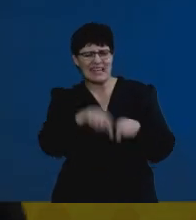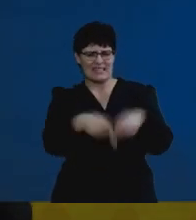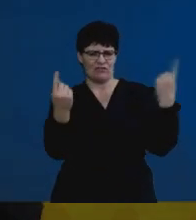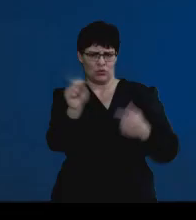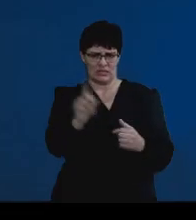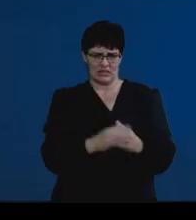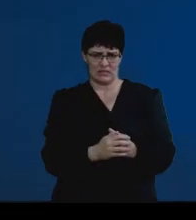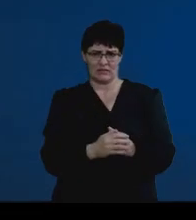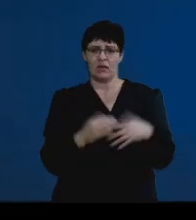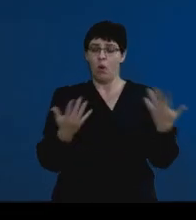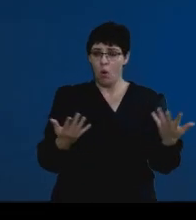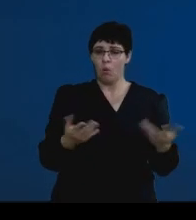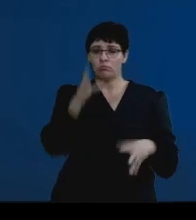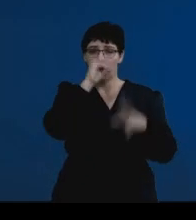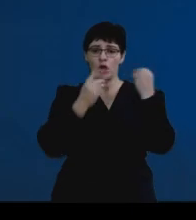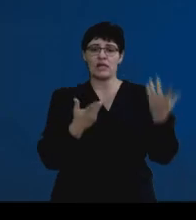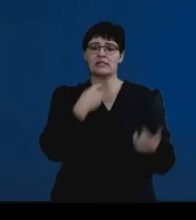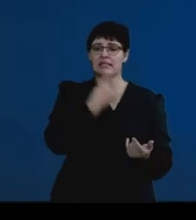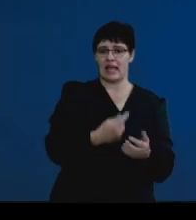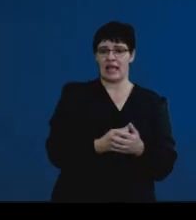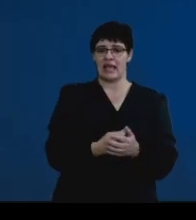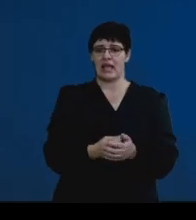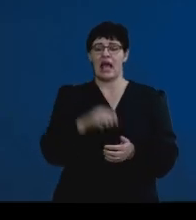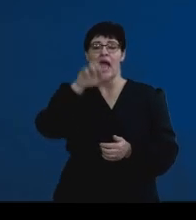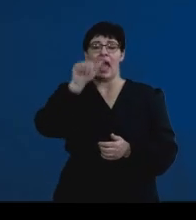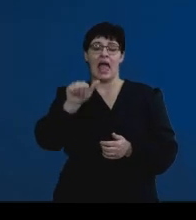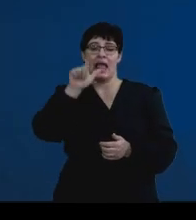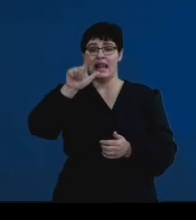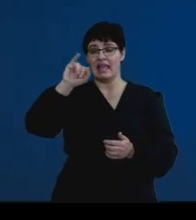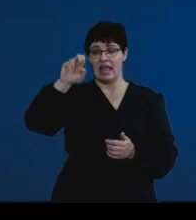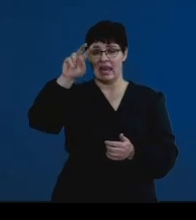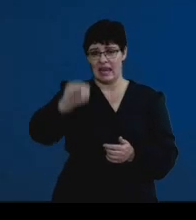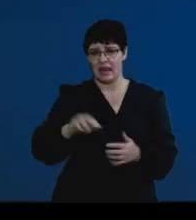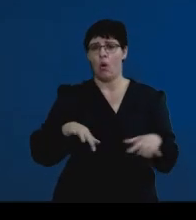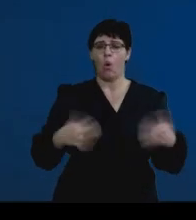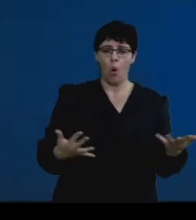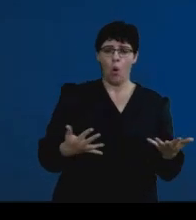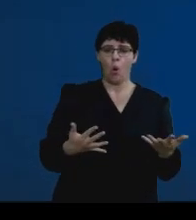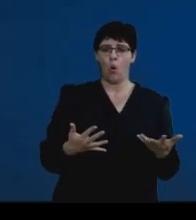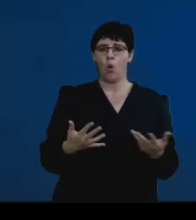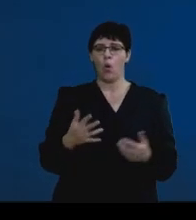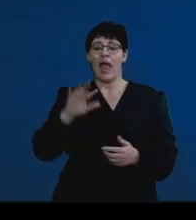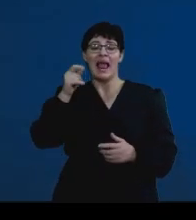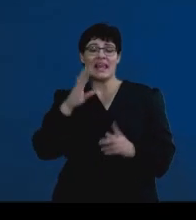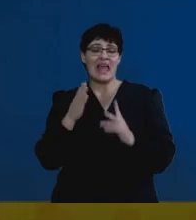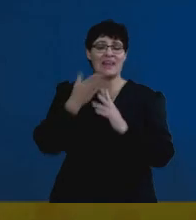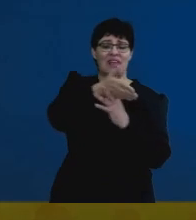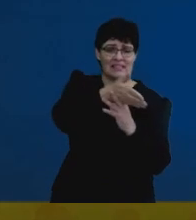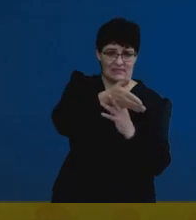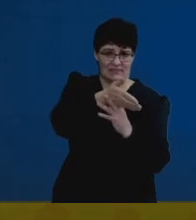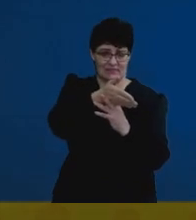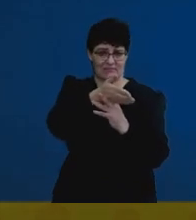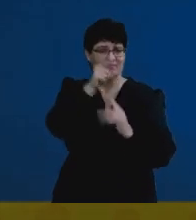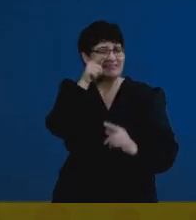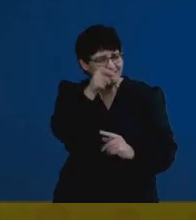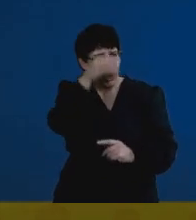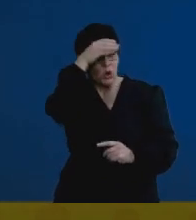We often see learners confusing or using the terms alien versus alien invasive. And these are concepts